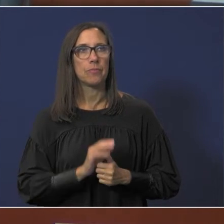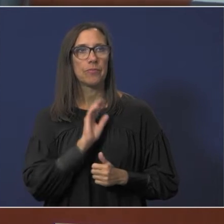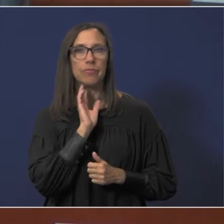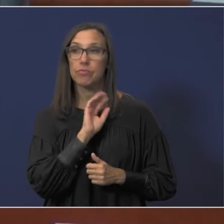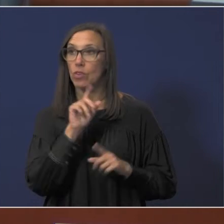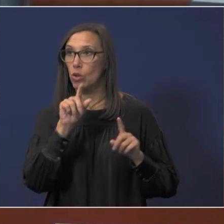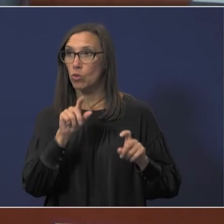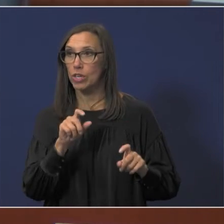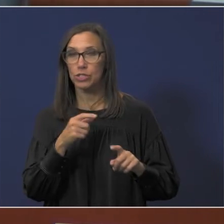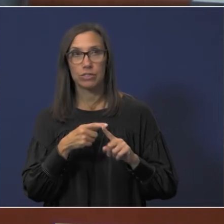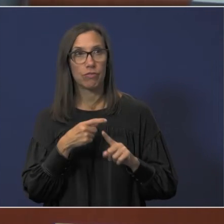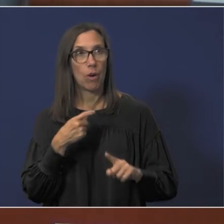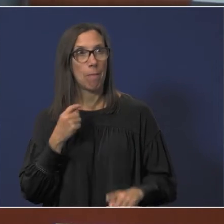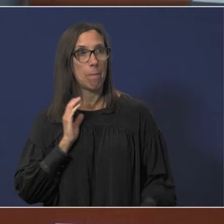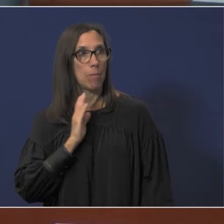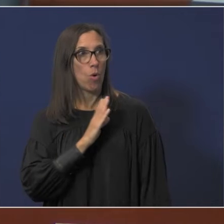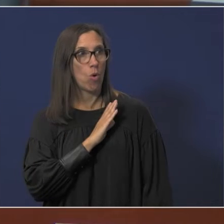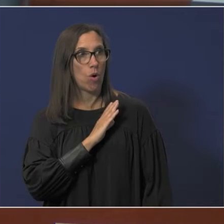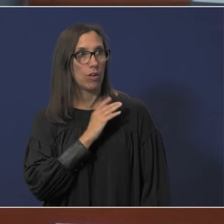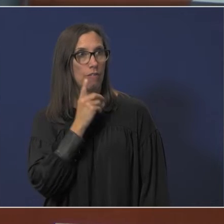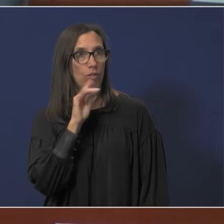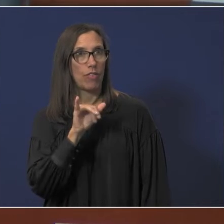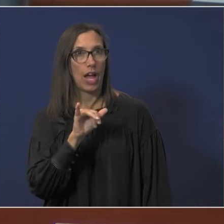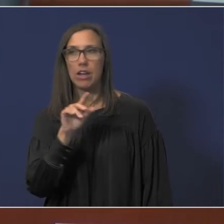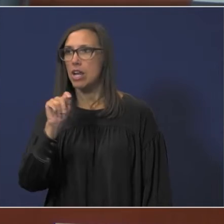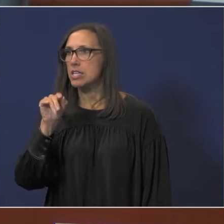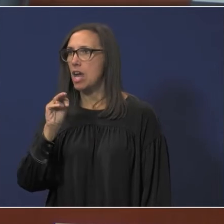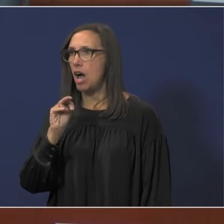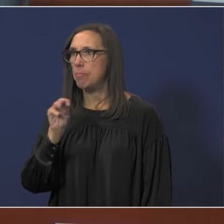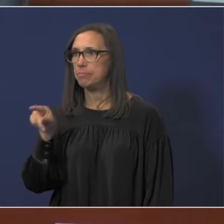any questions from board members on either one of those tom